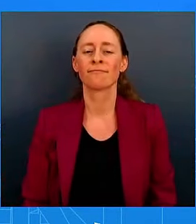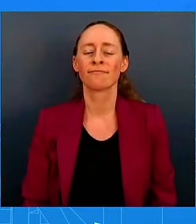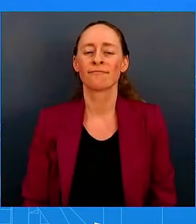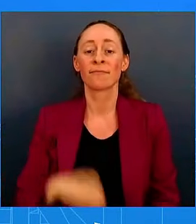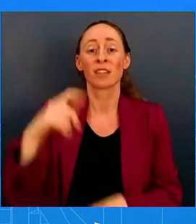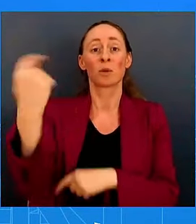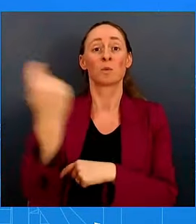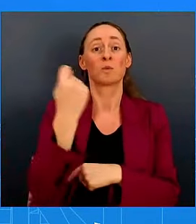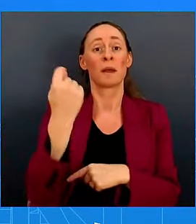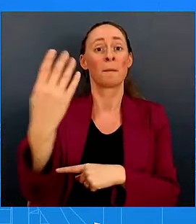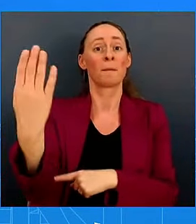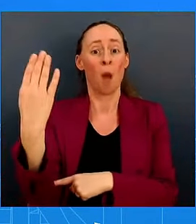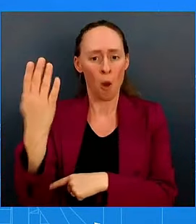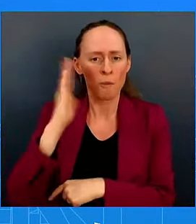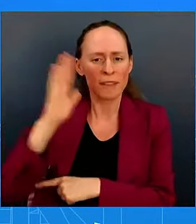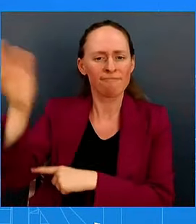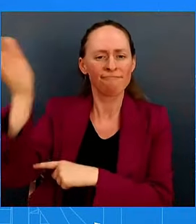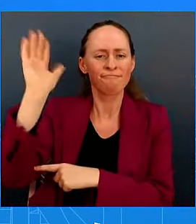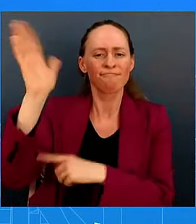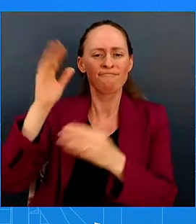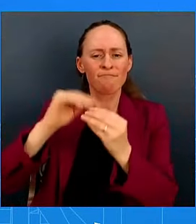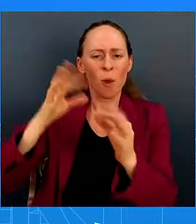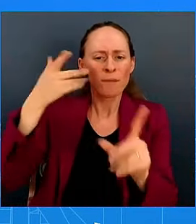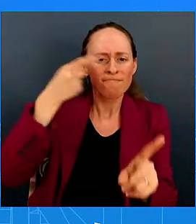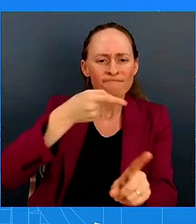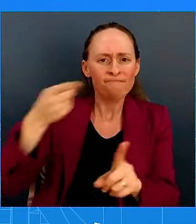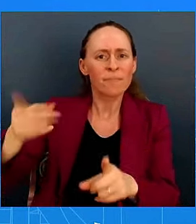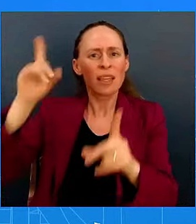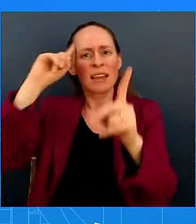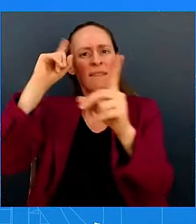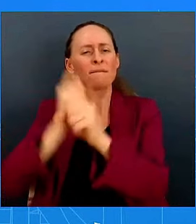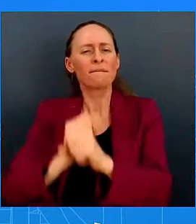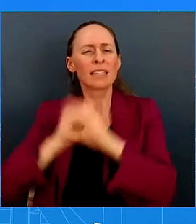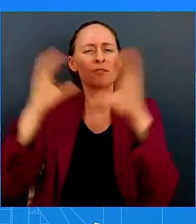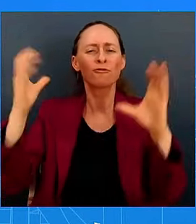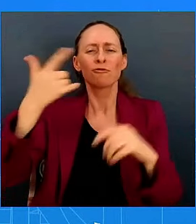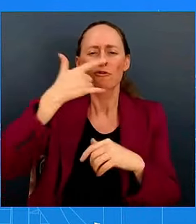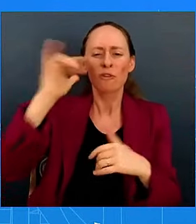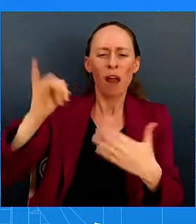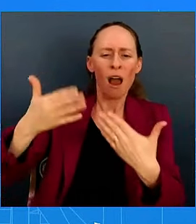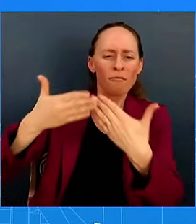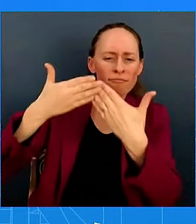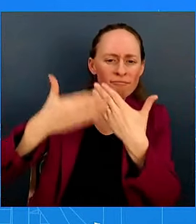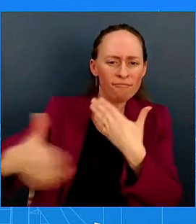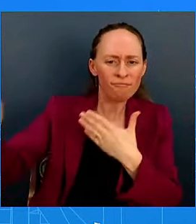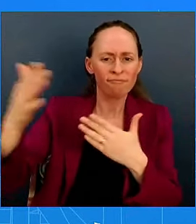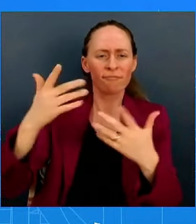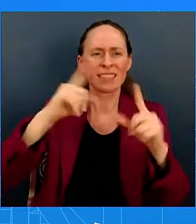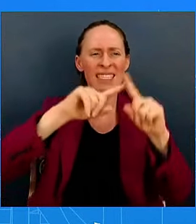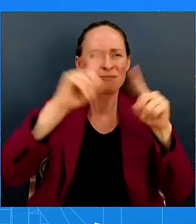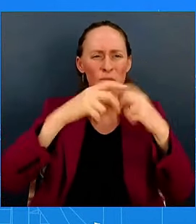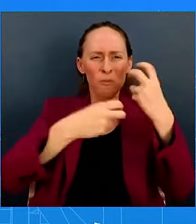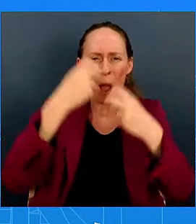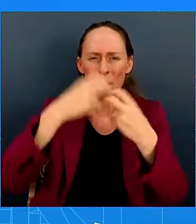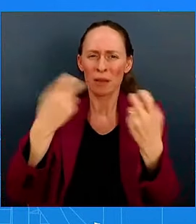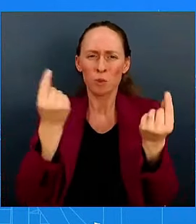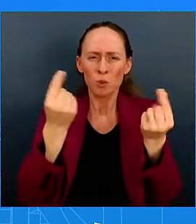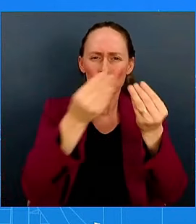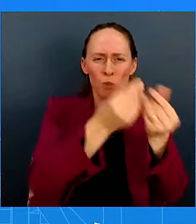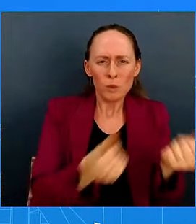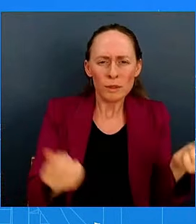Assembly, outlining his vision for how the world should come together to solve these big problems and defend fundamental principles, such as the UN Charter.